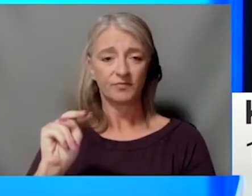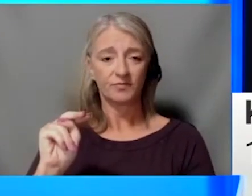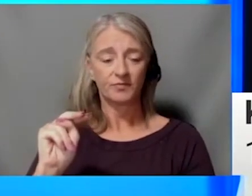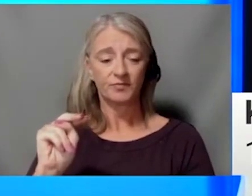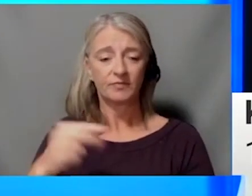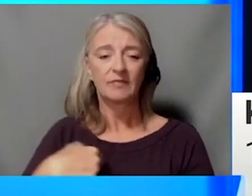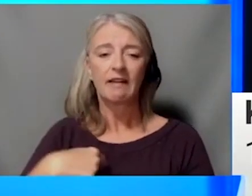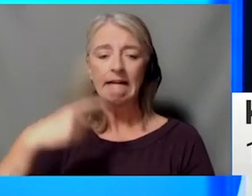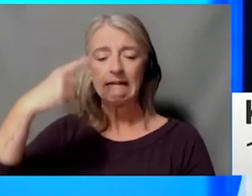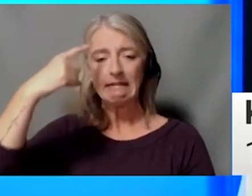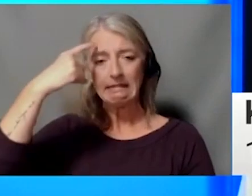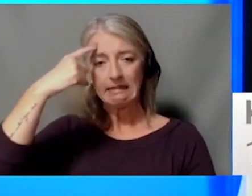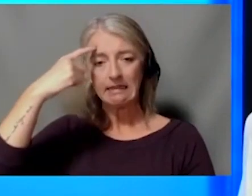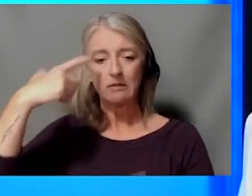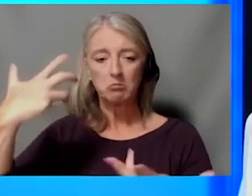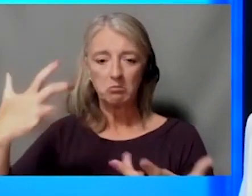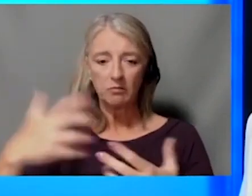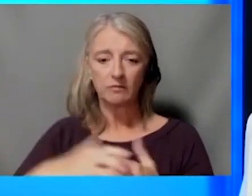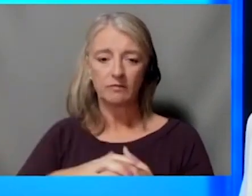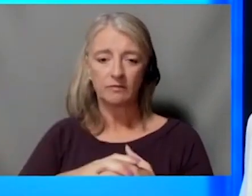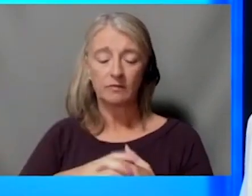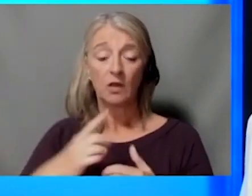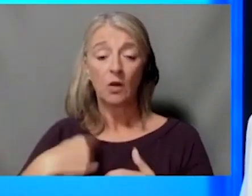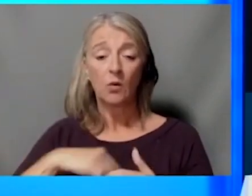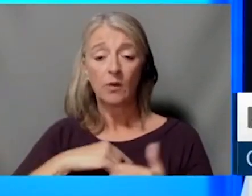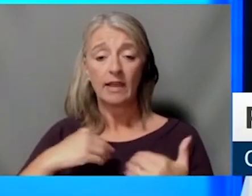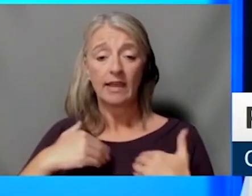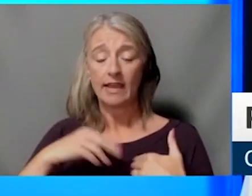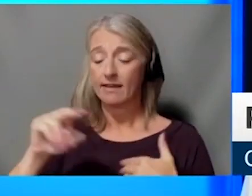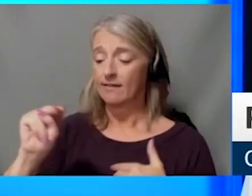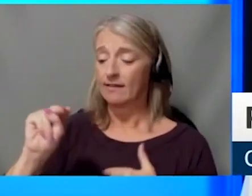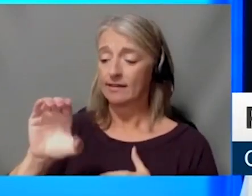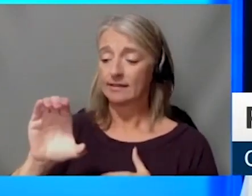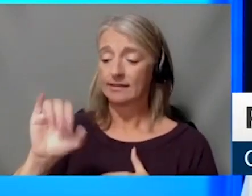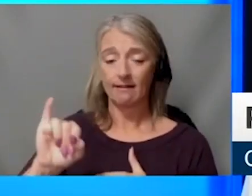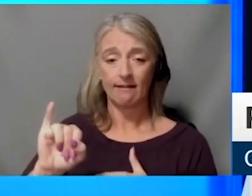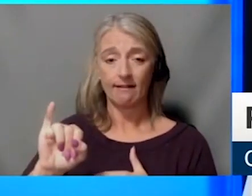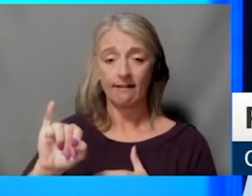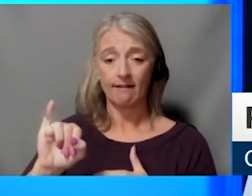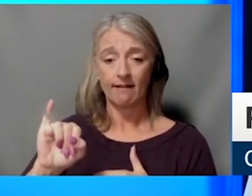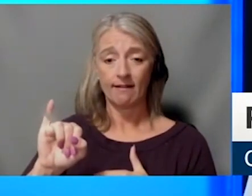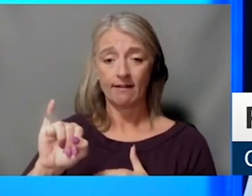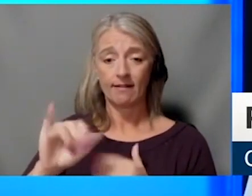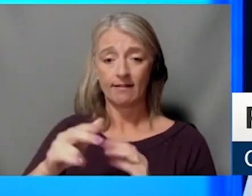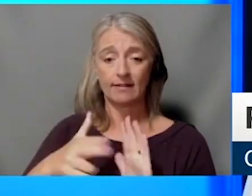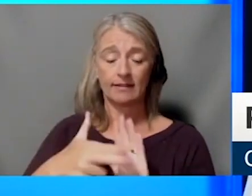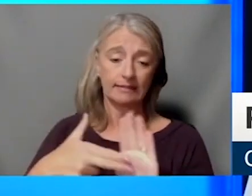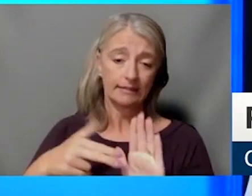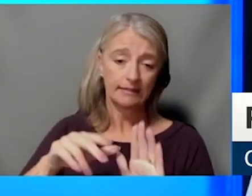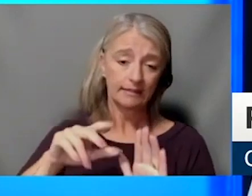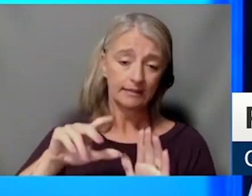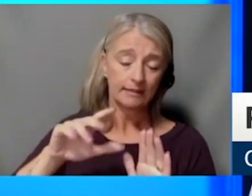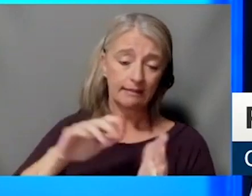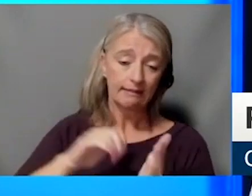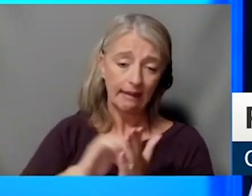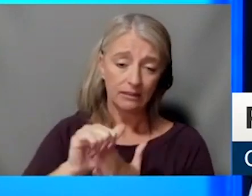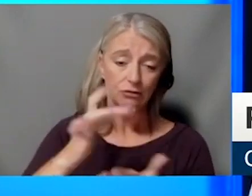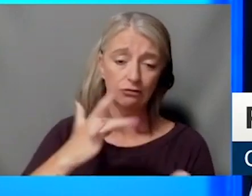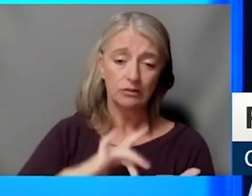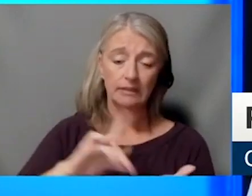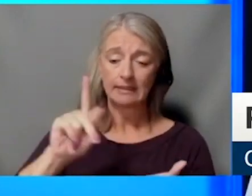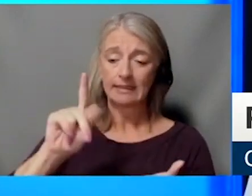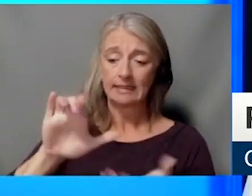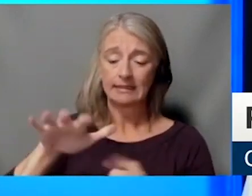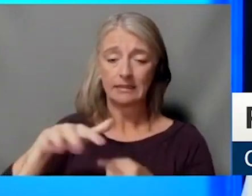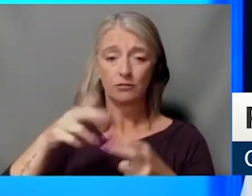the fact that we have an NCI designated comprehensive cancer center in the Kansas City region, this can,